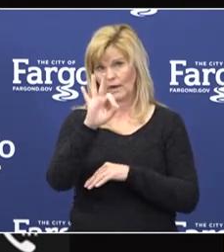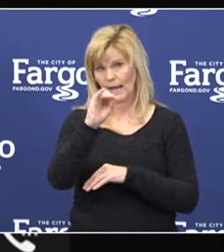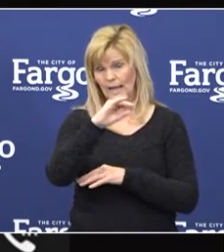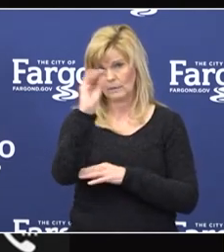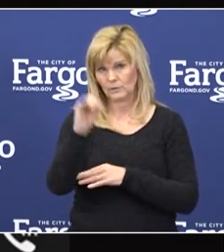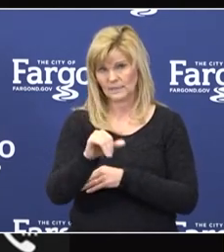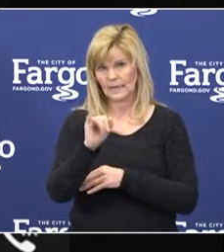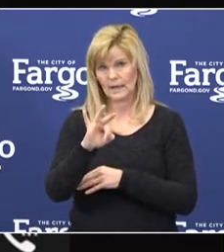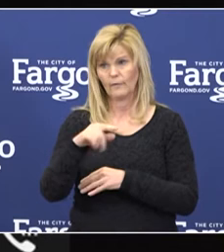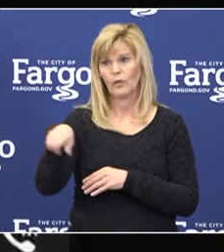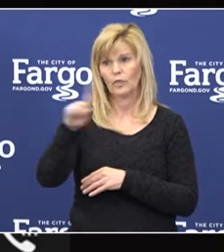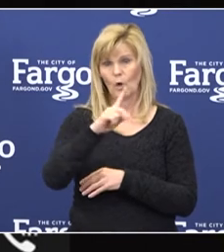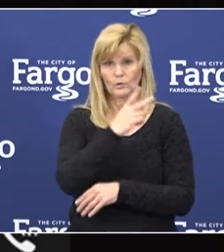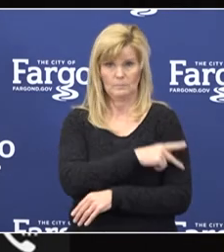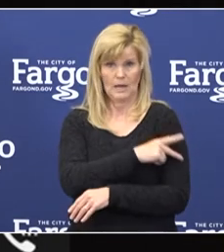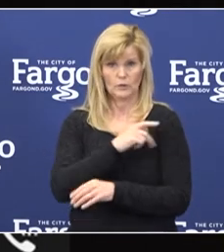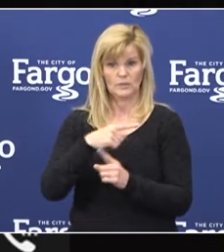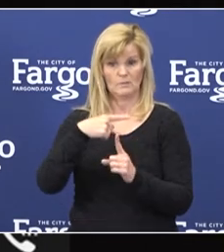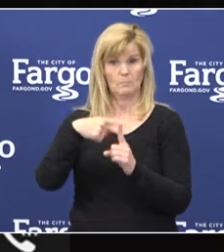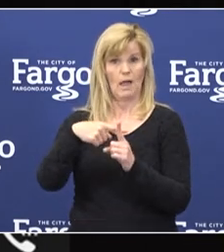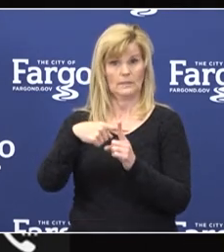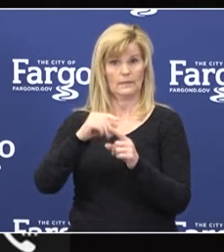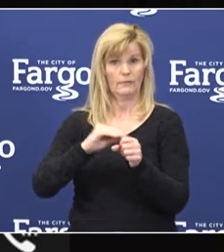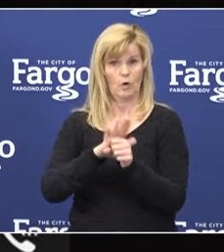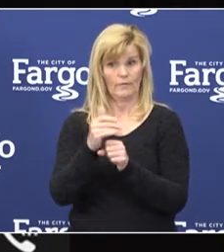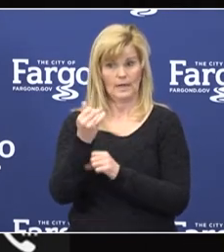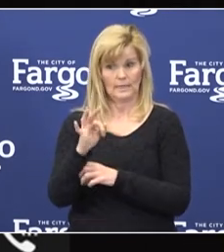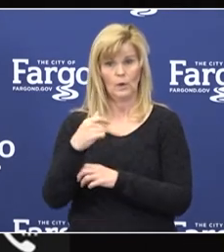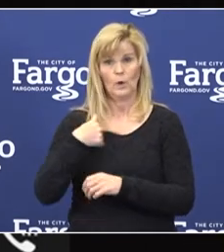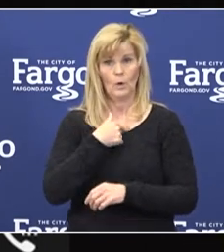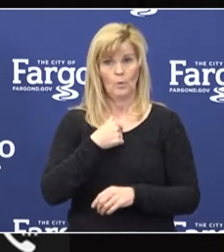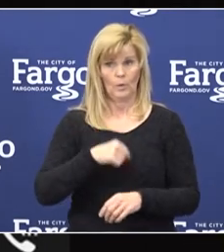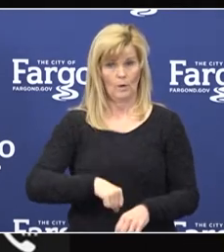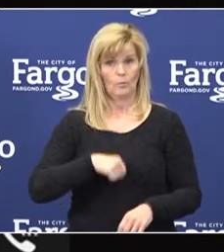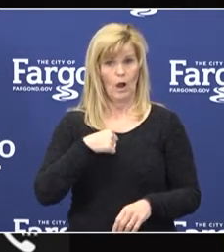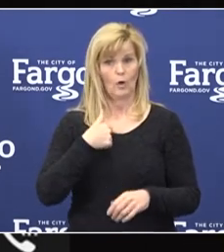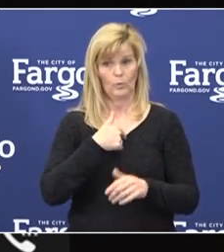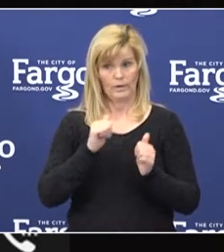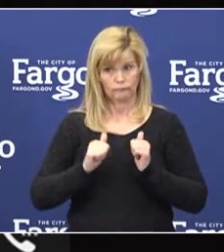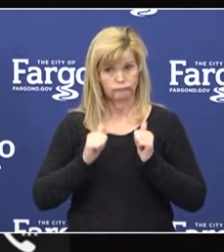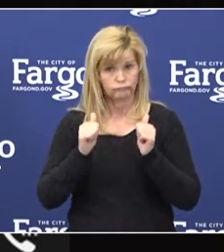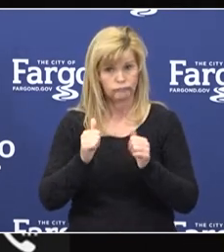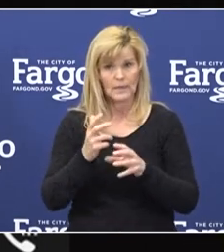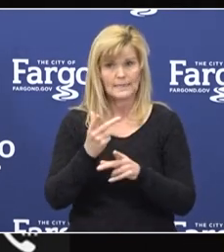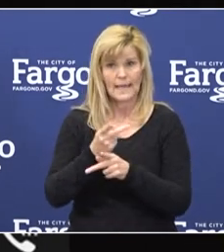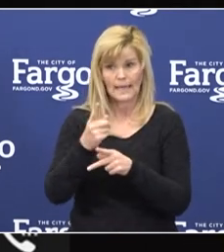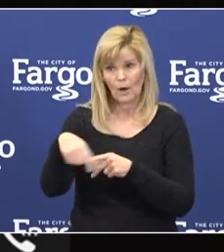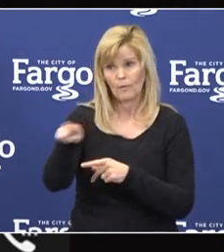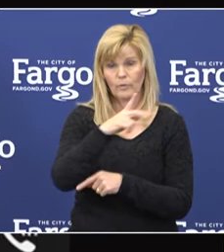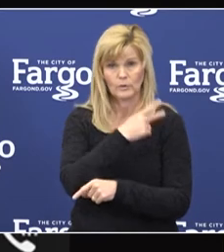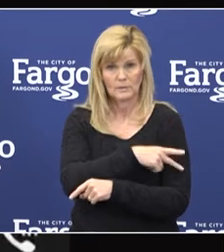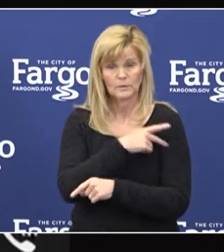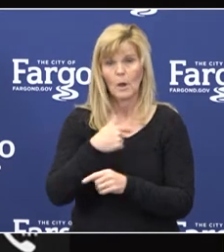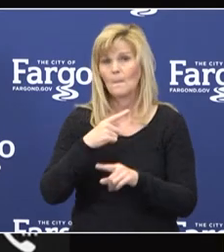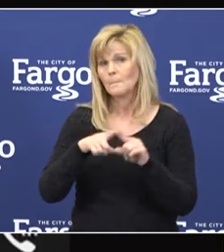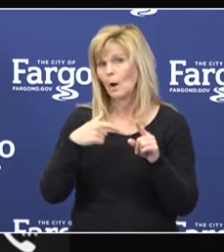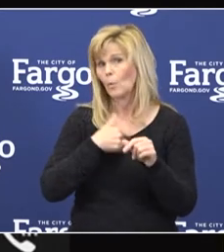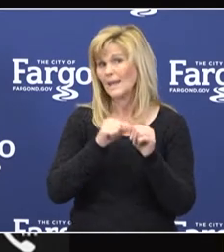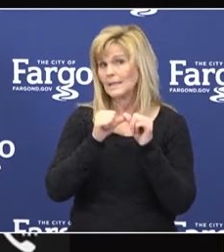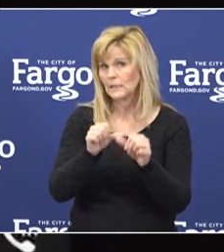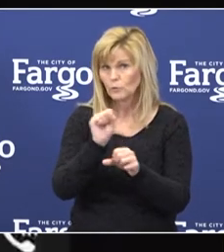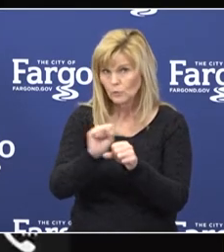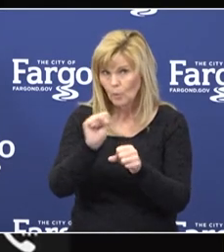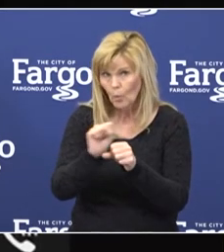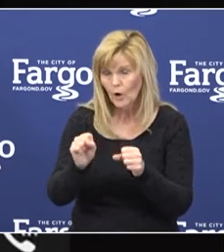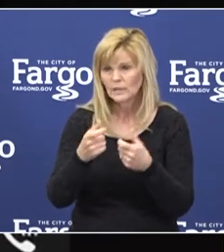COVID patients in patients. We're proud to have stepped up to meet this need and will continue to be diligent at finding new ways to